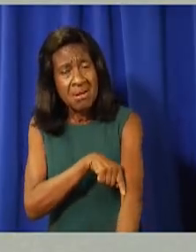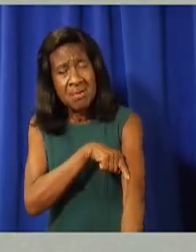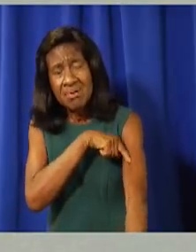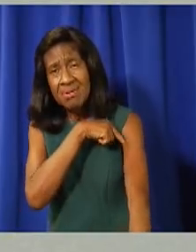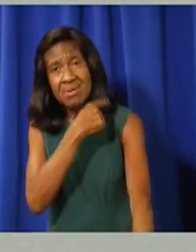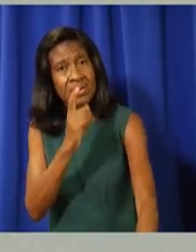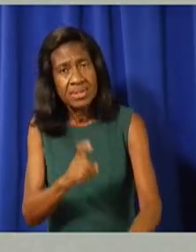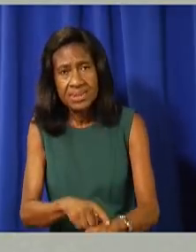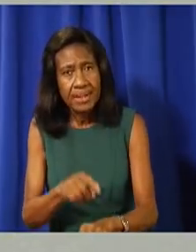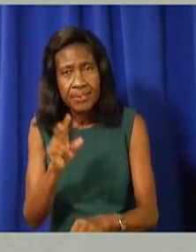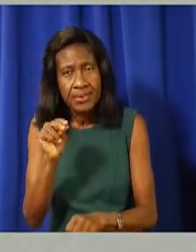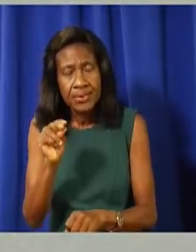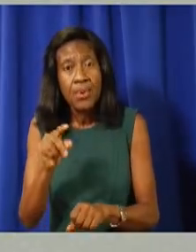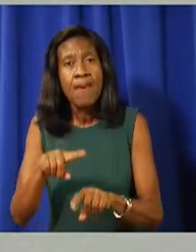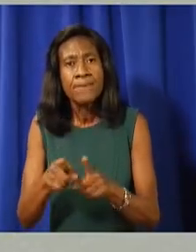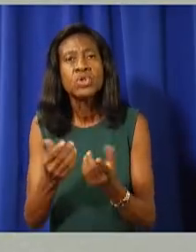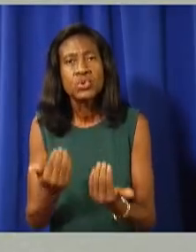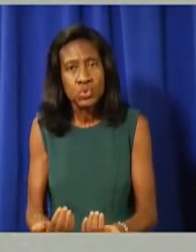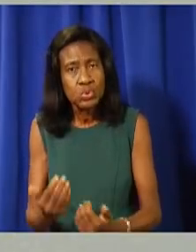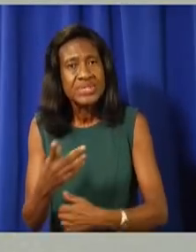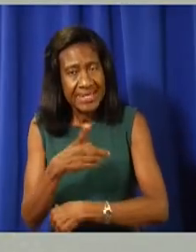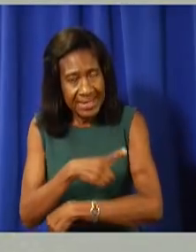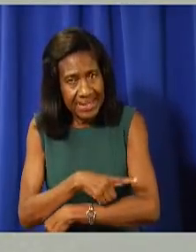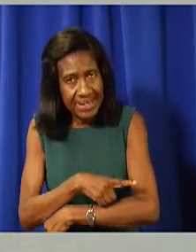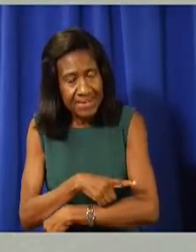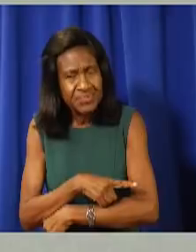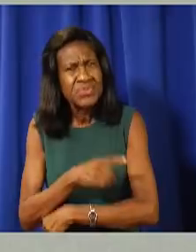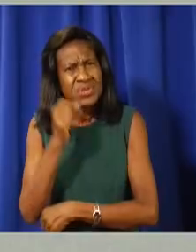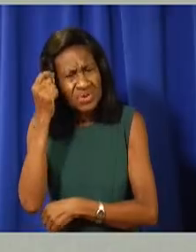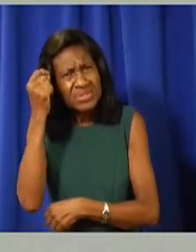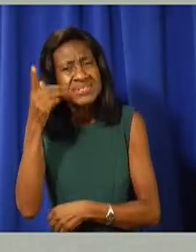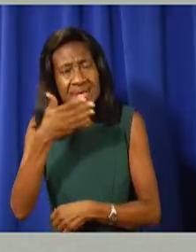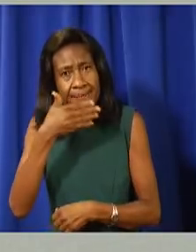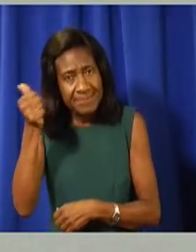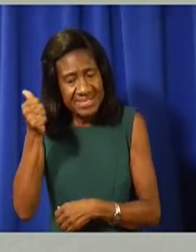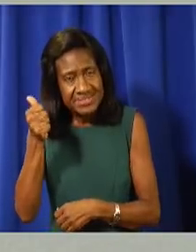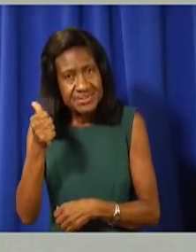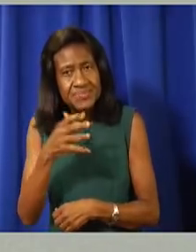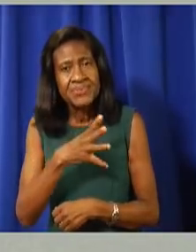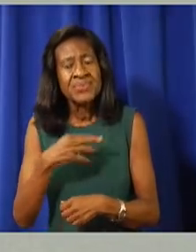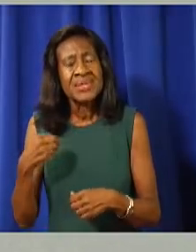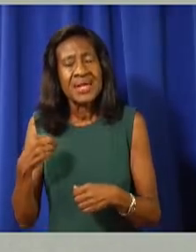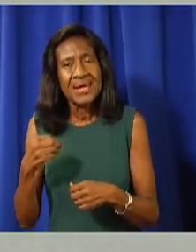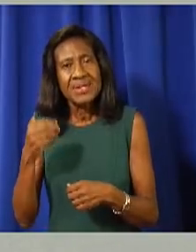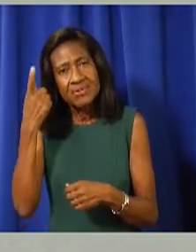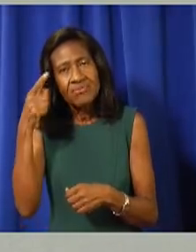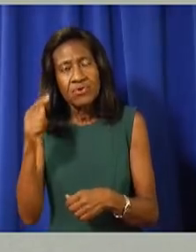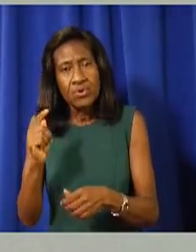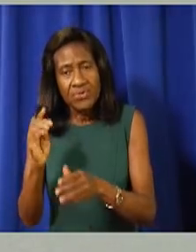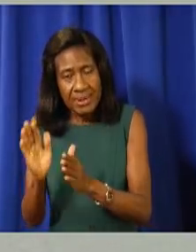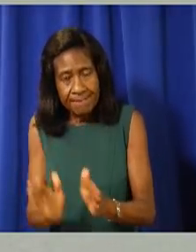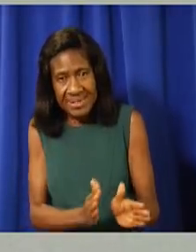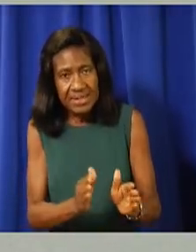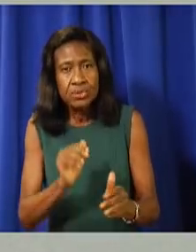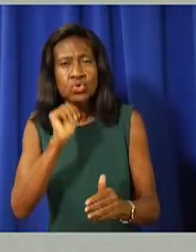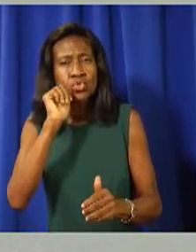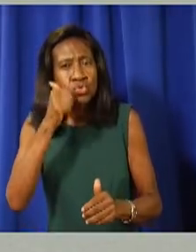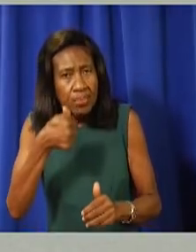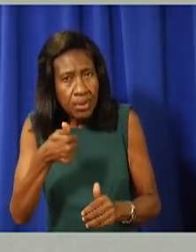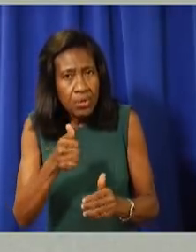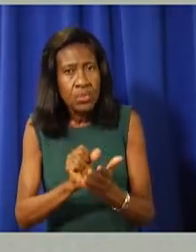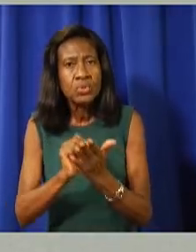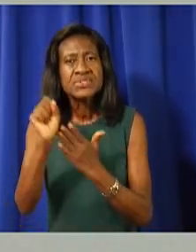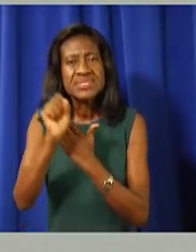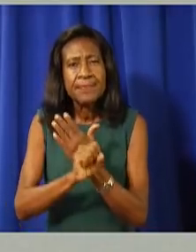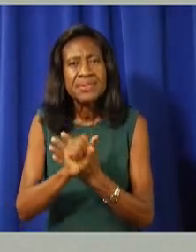Today, we have successfully worked our way through initial phases of the plan. Tomorrow, September 9th, we move